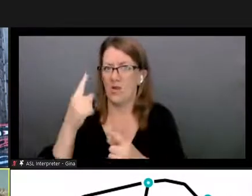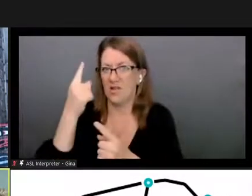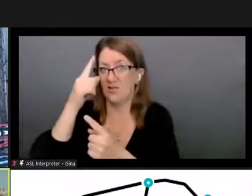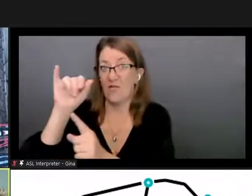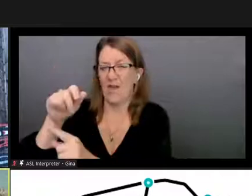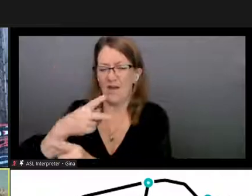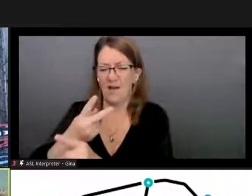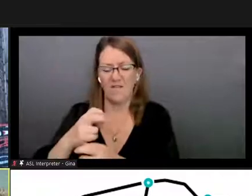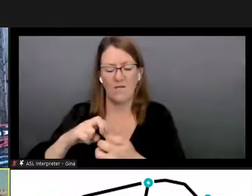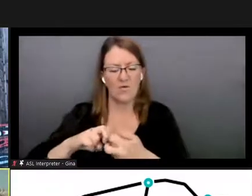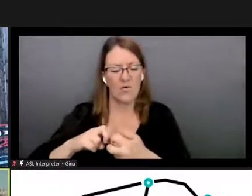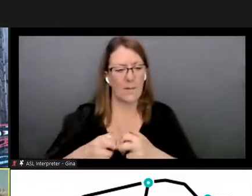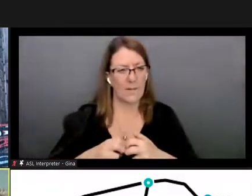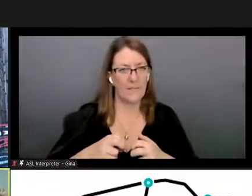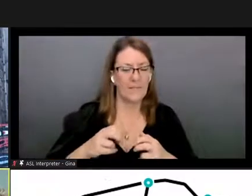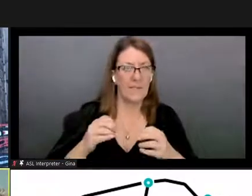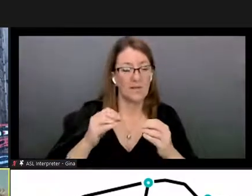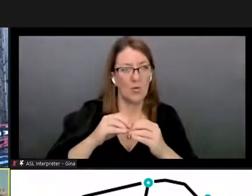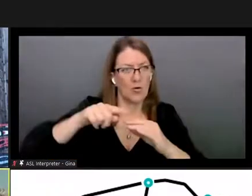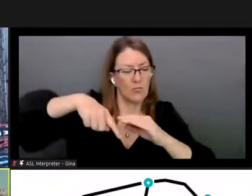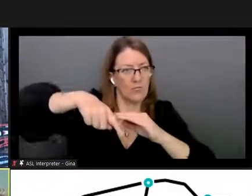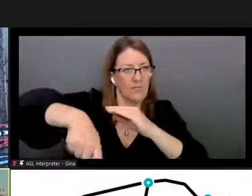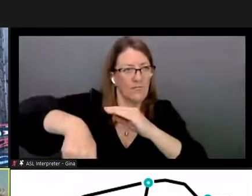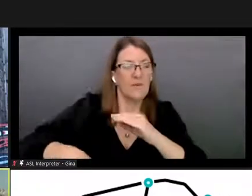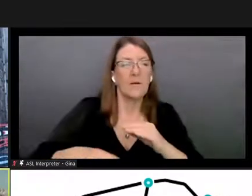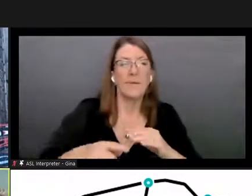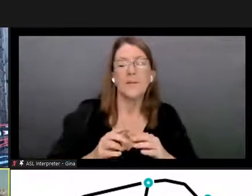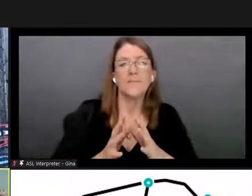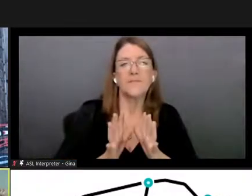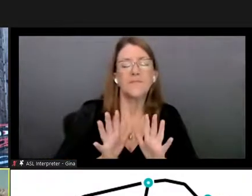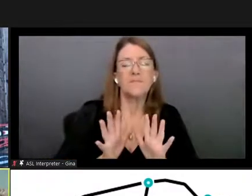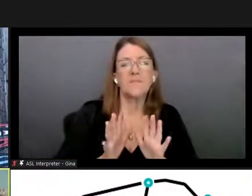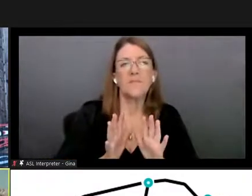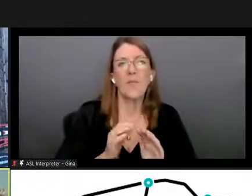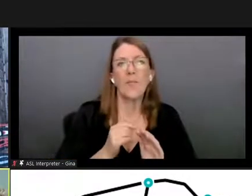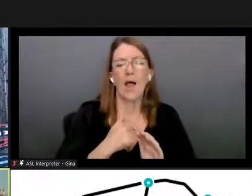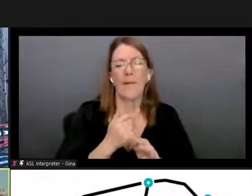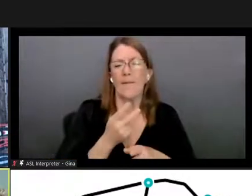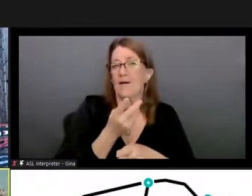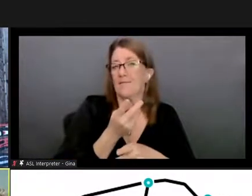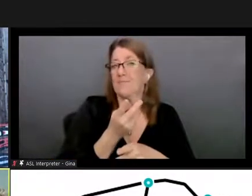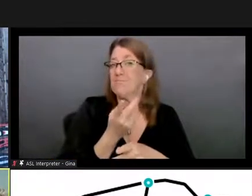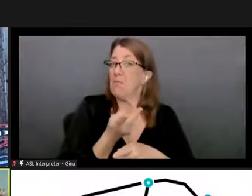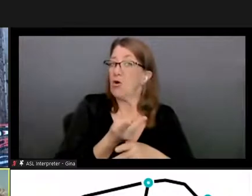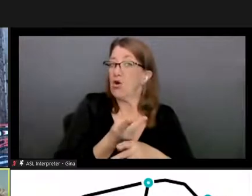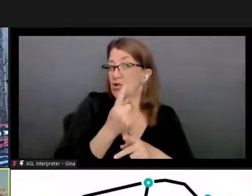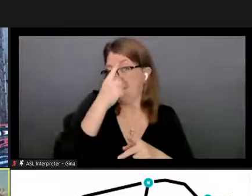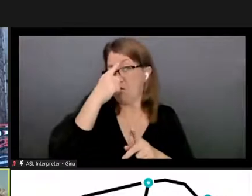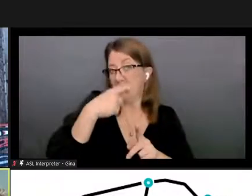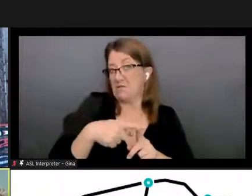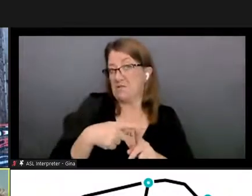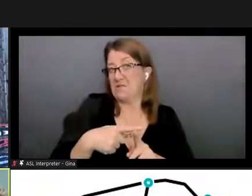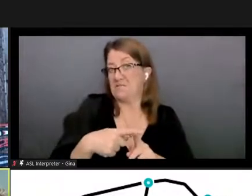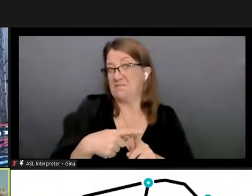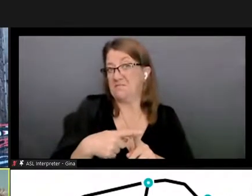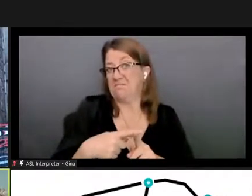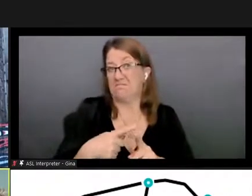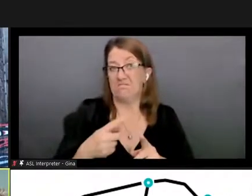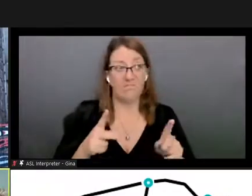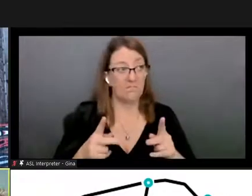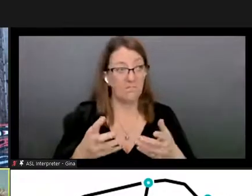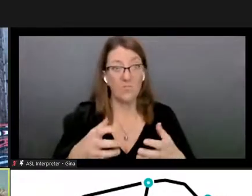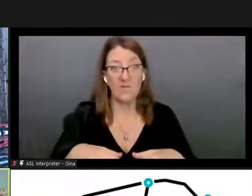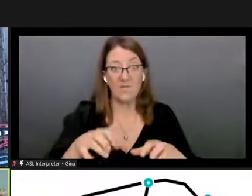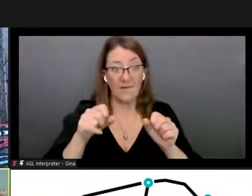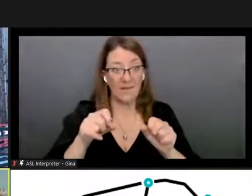um i think i don't know i'm i'm cautiously optimistic that people who who decide to take this project